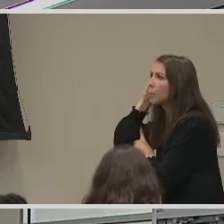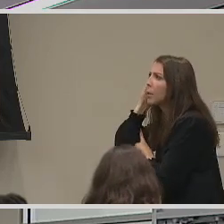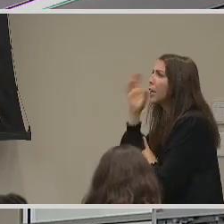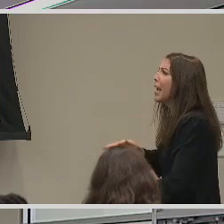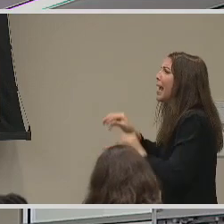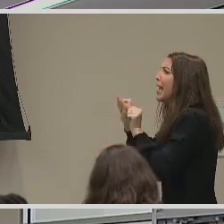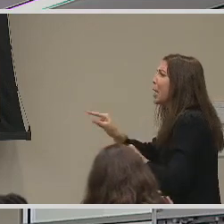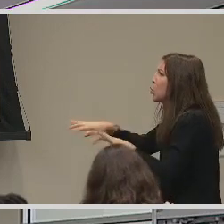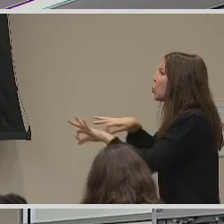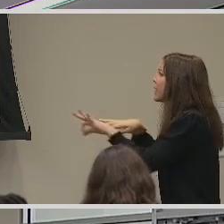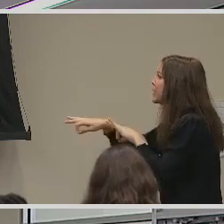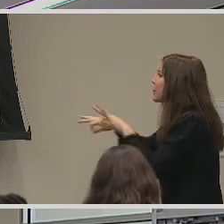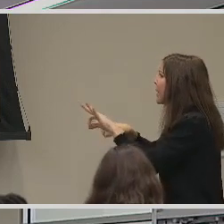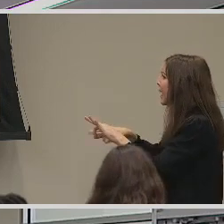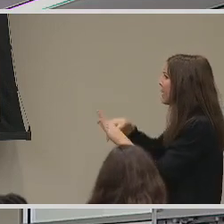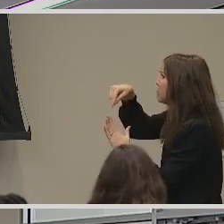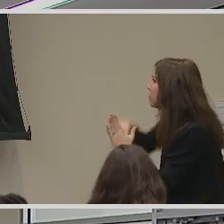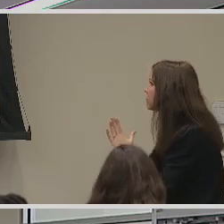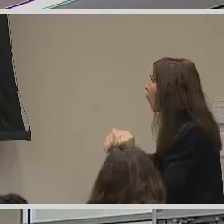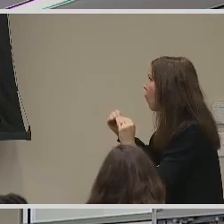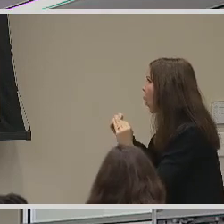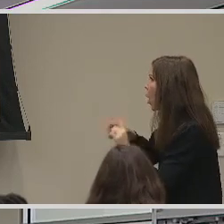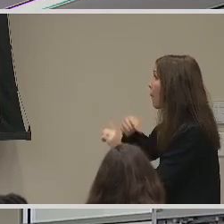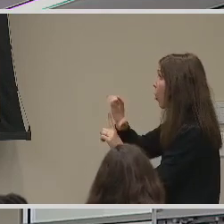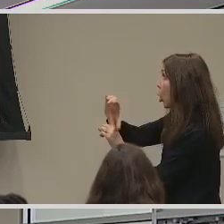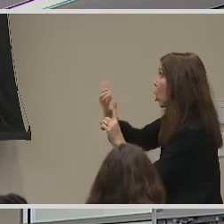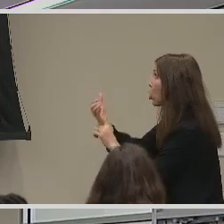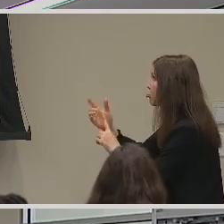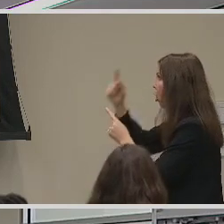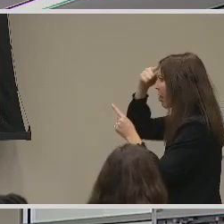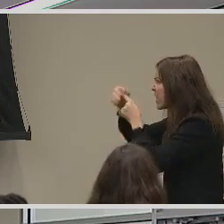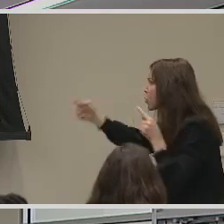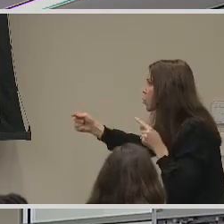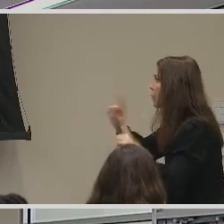the sort of cultural disagreements about that.